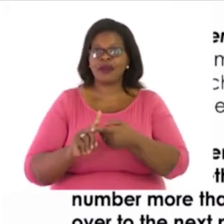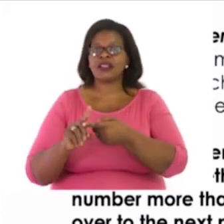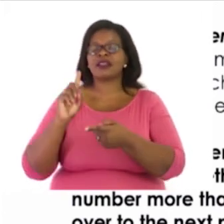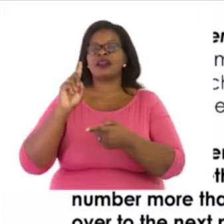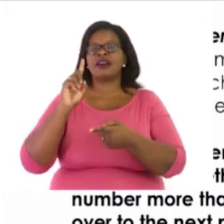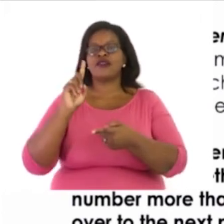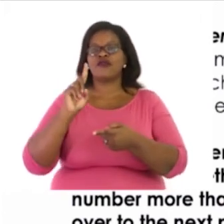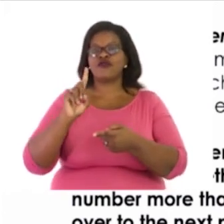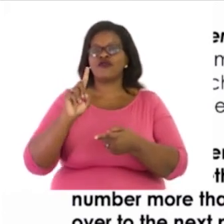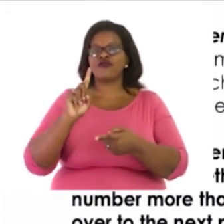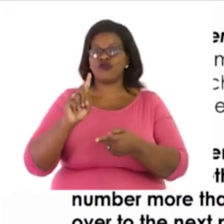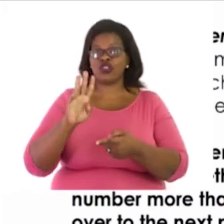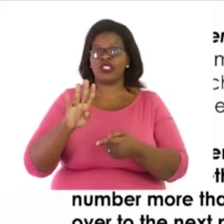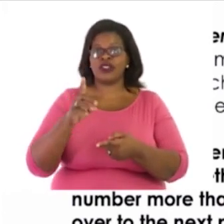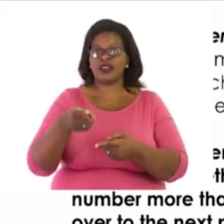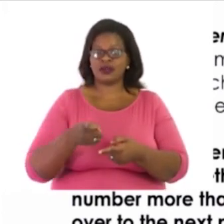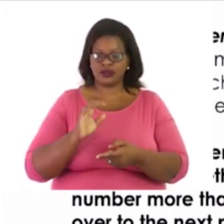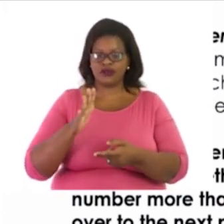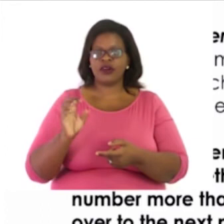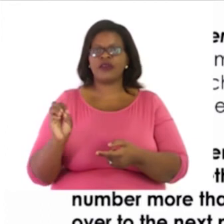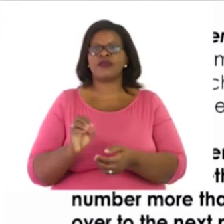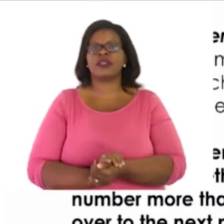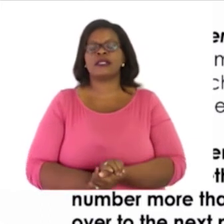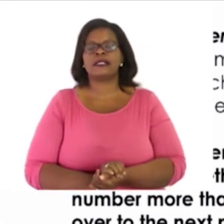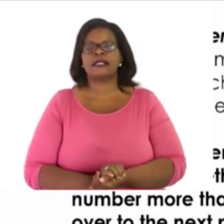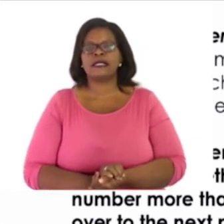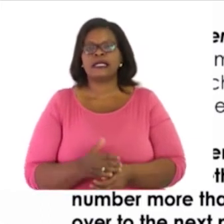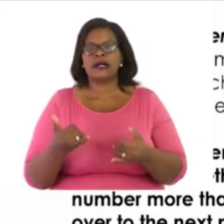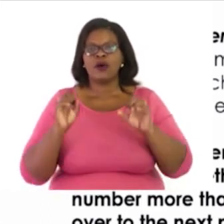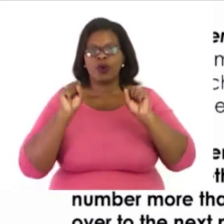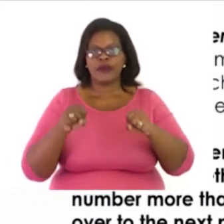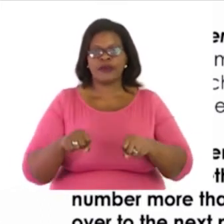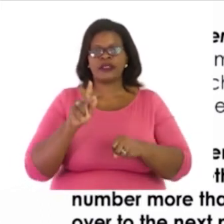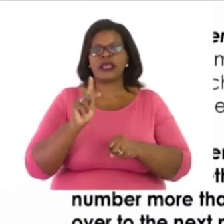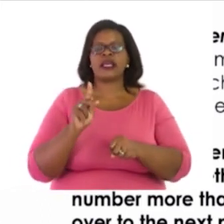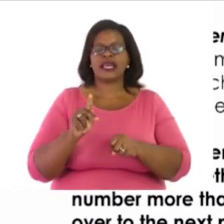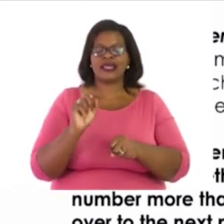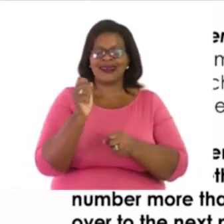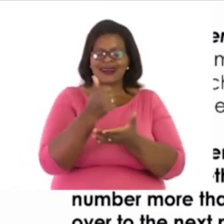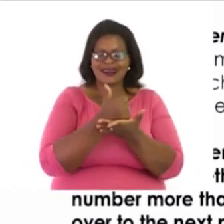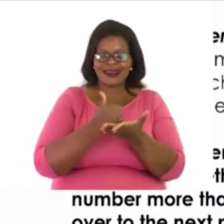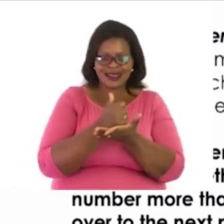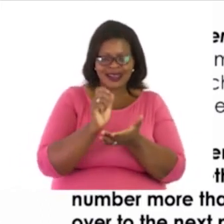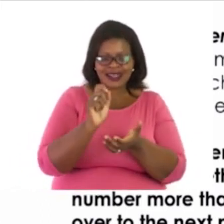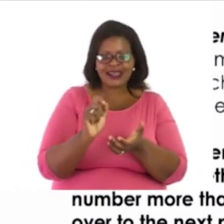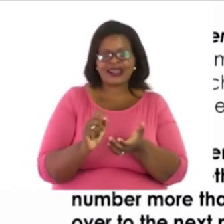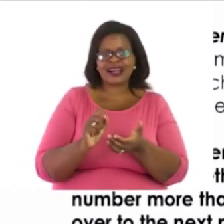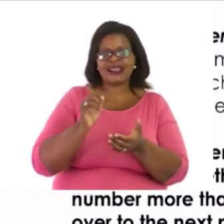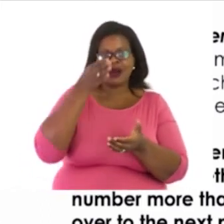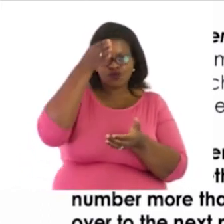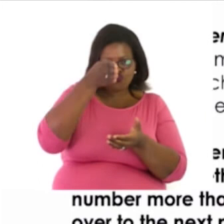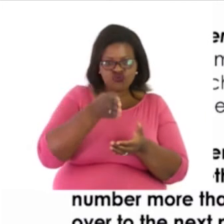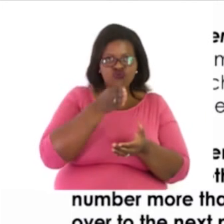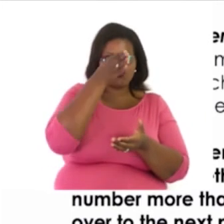thousand five hundred. We need to write our numbers neatly underneath each other.